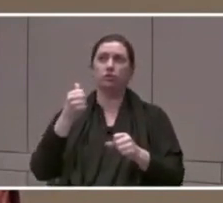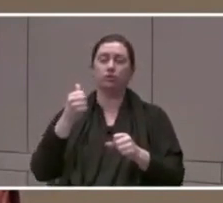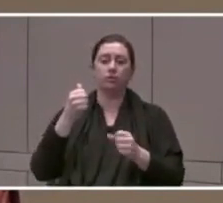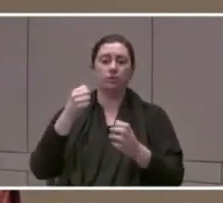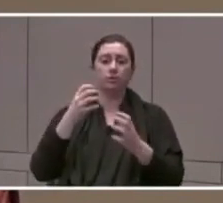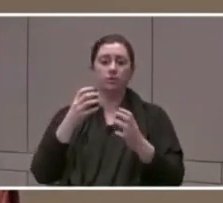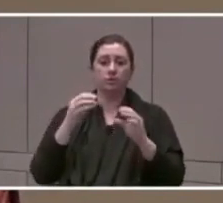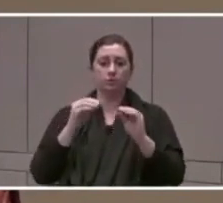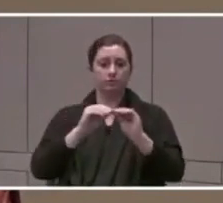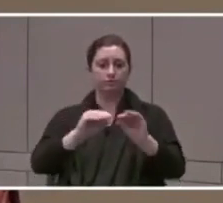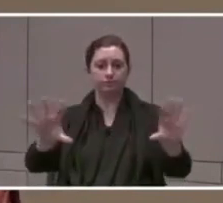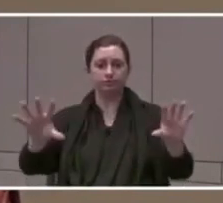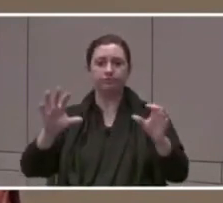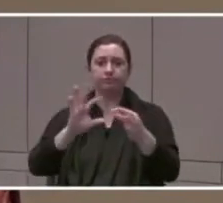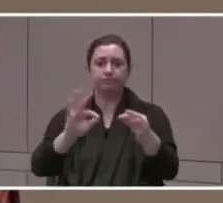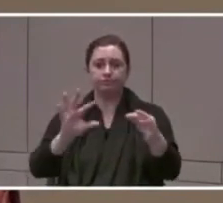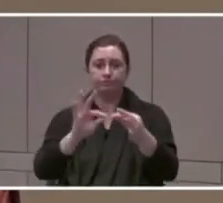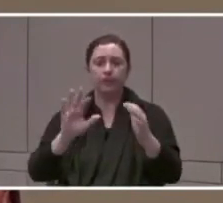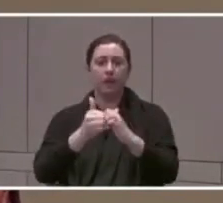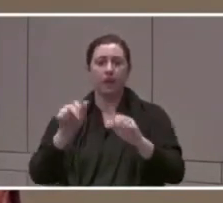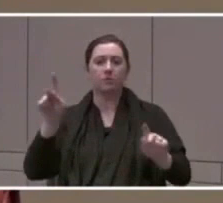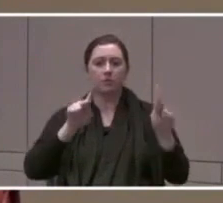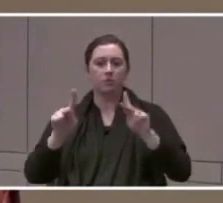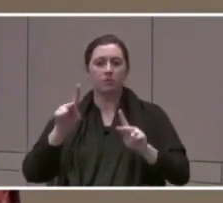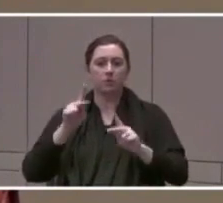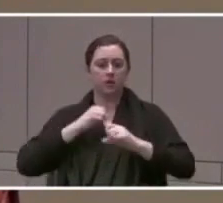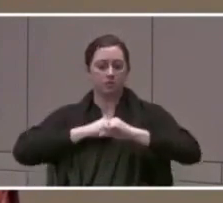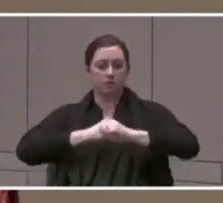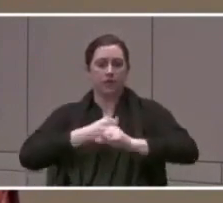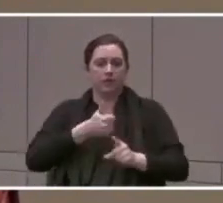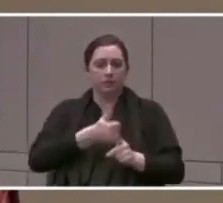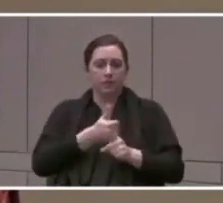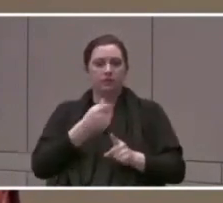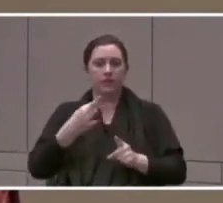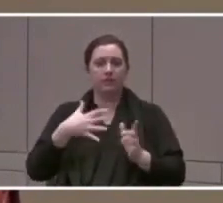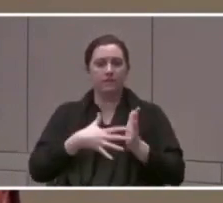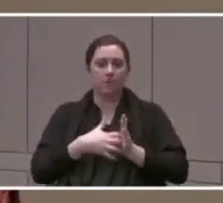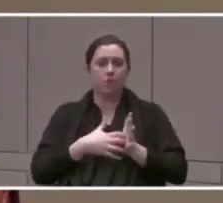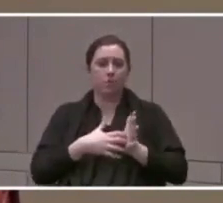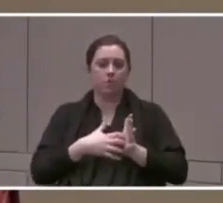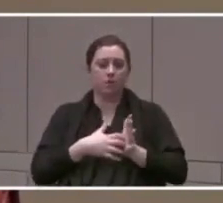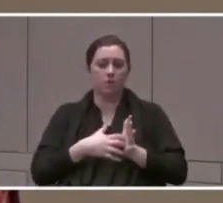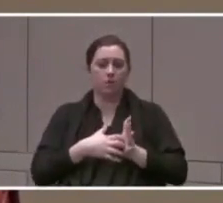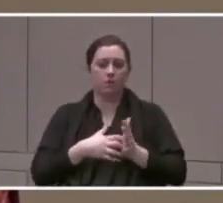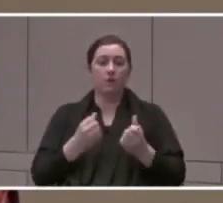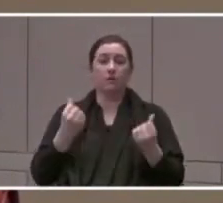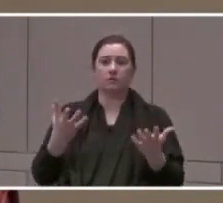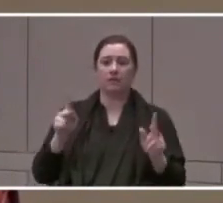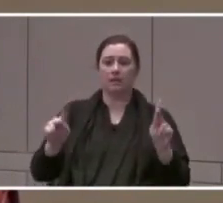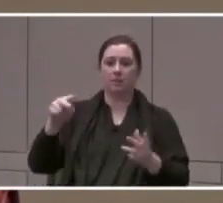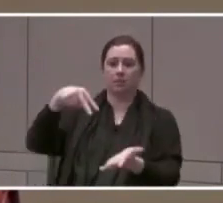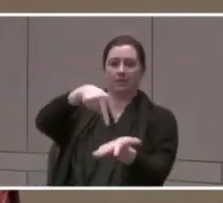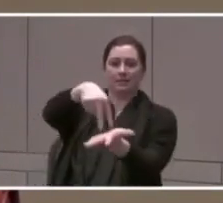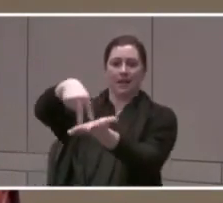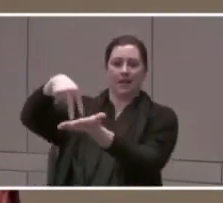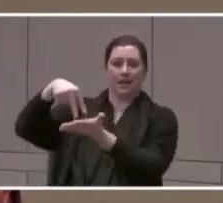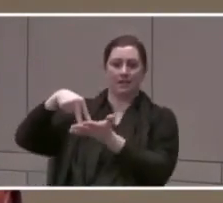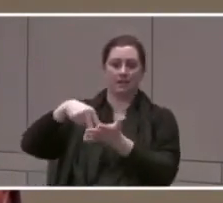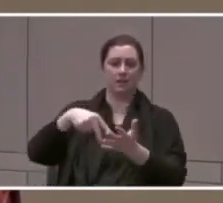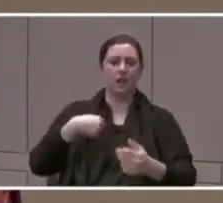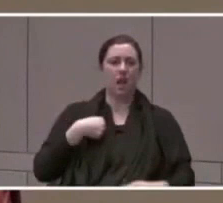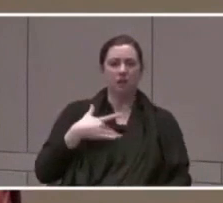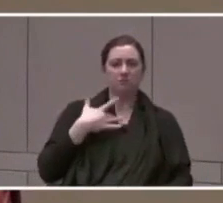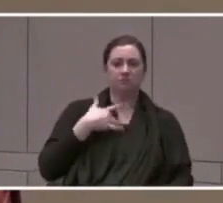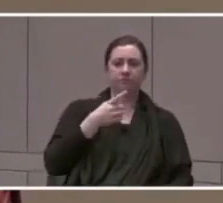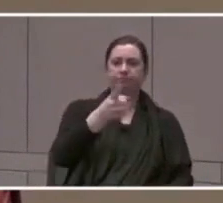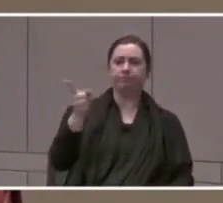about how people can keep themselves safe, who are vulnerable. Um, I think that most of the folks in this chamber are probably not